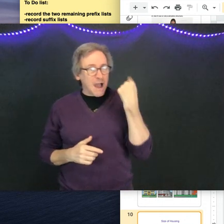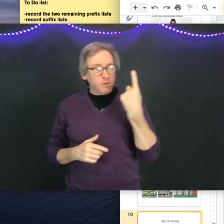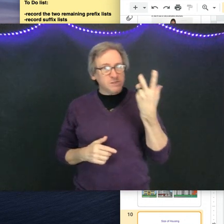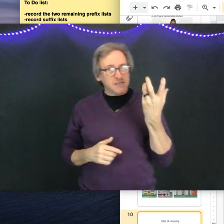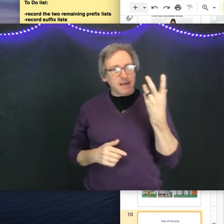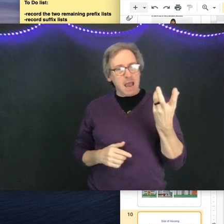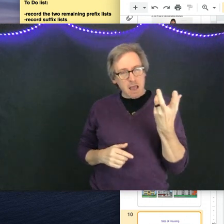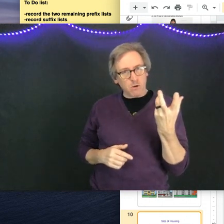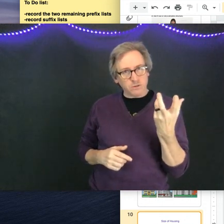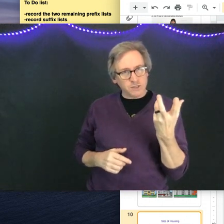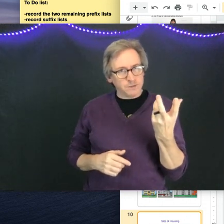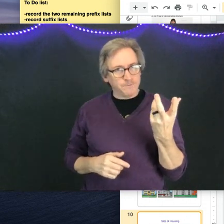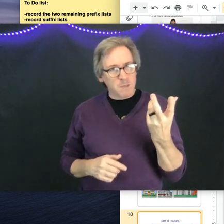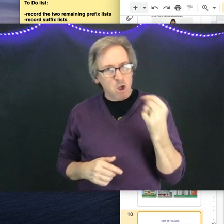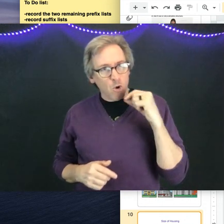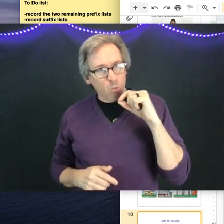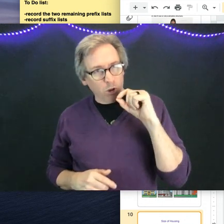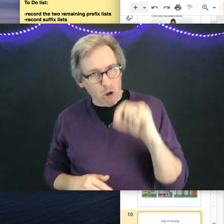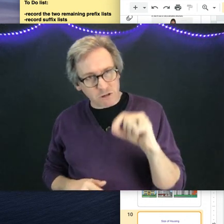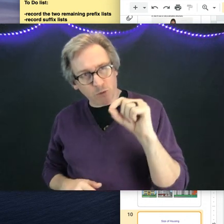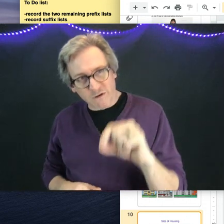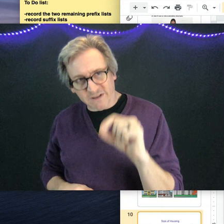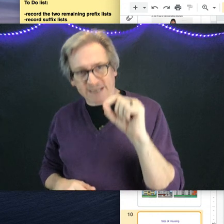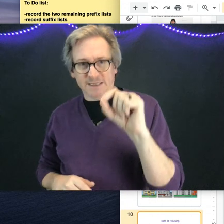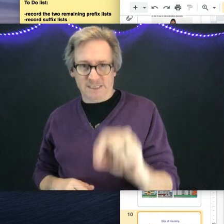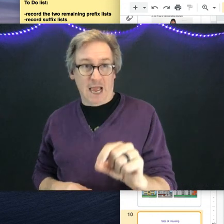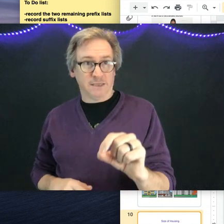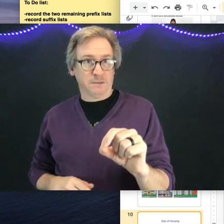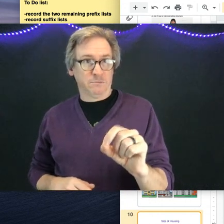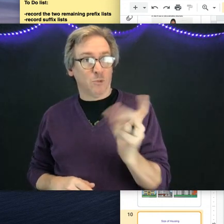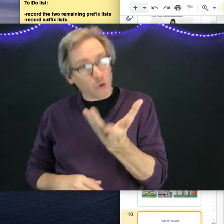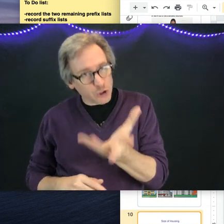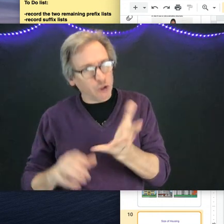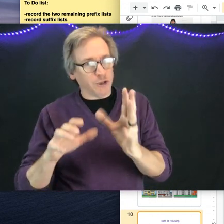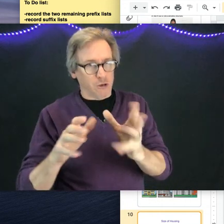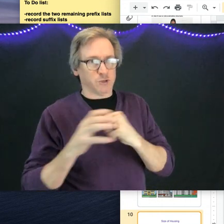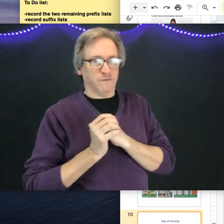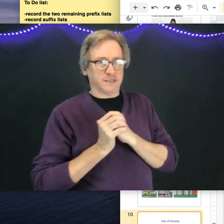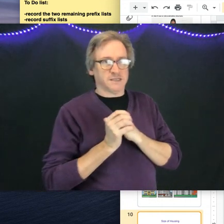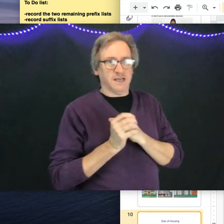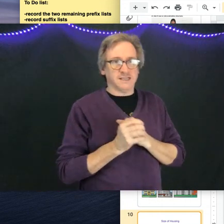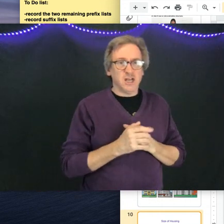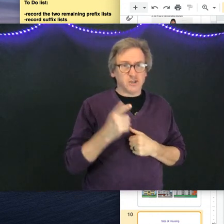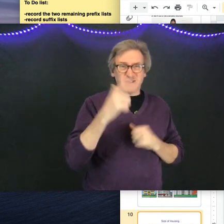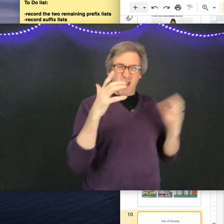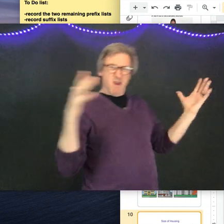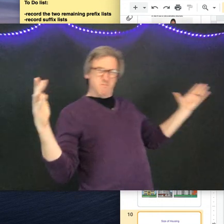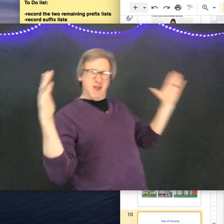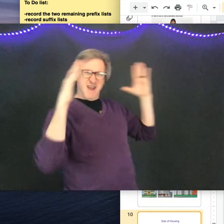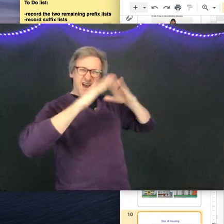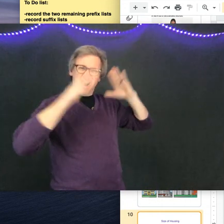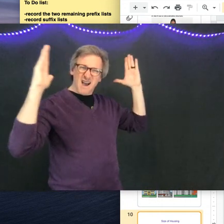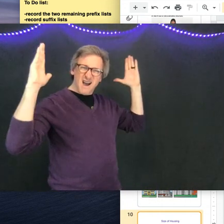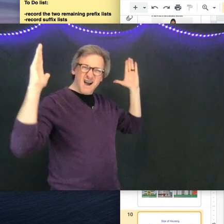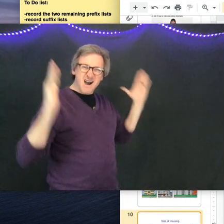how you sign house will also reflect the size or should also reflect the size. I'm saying